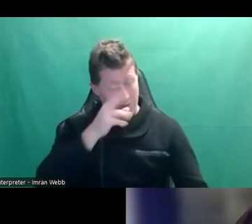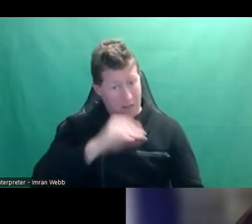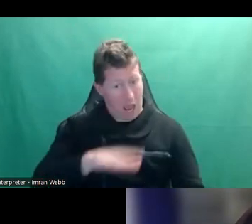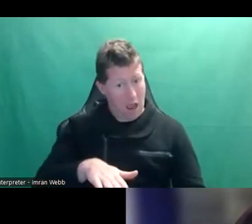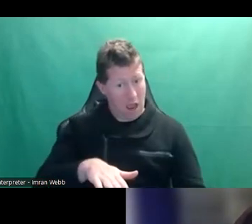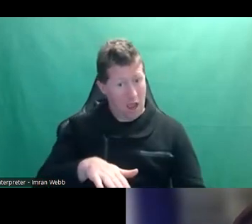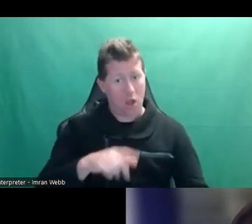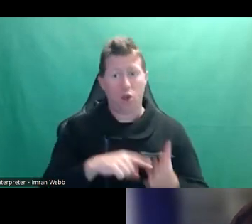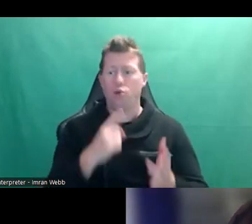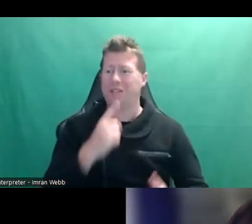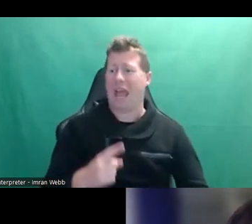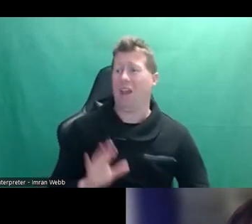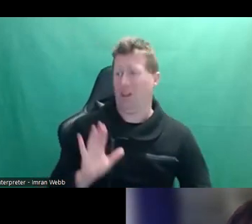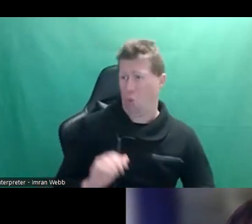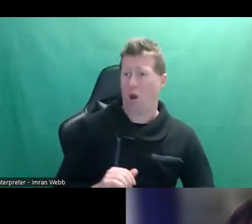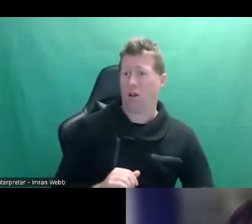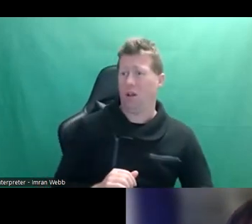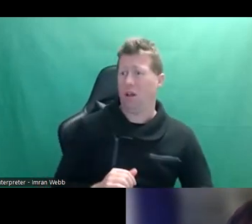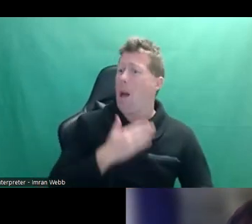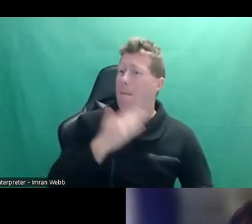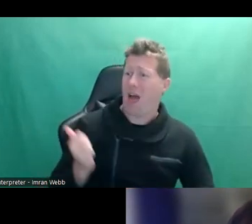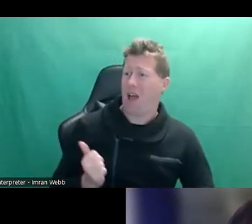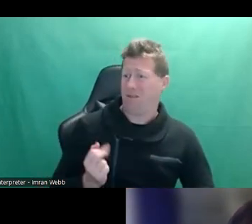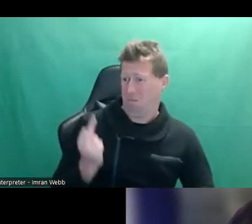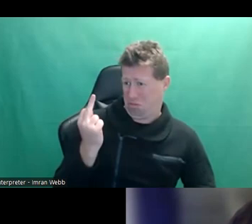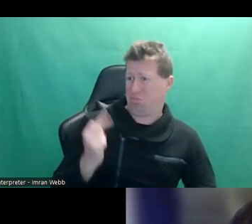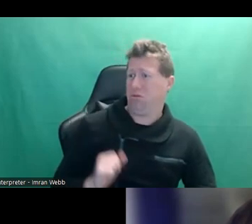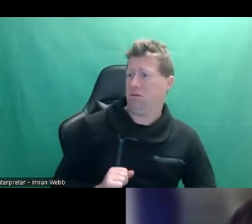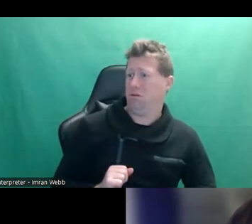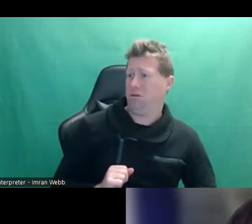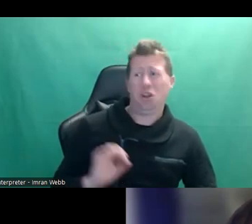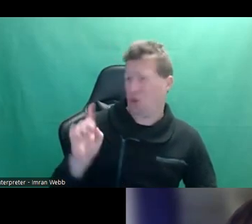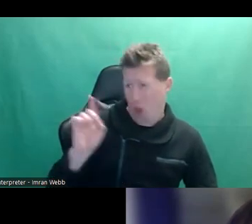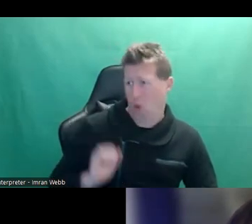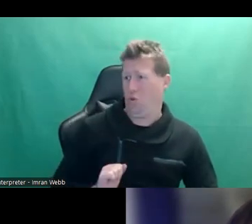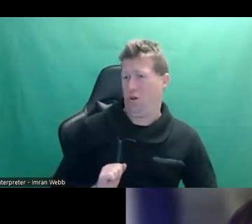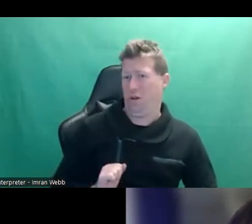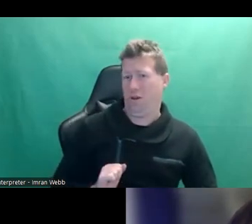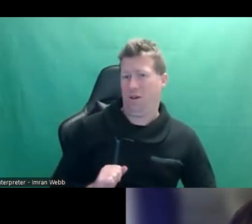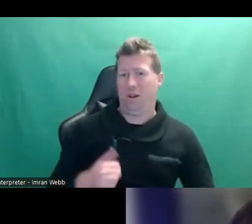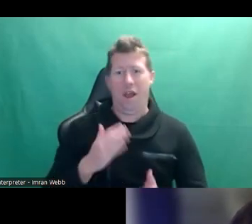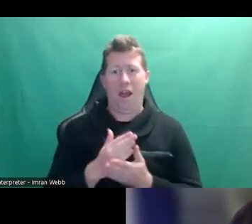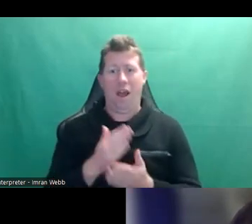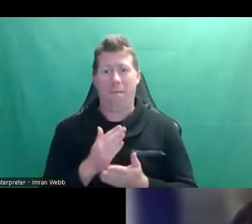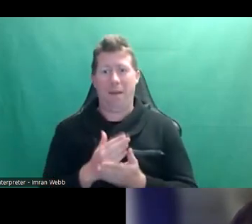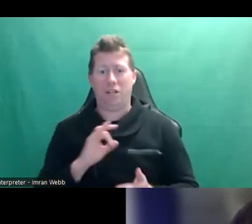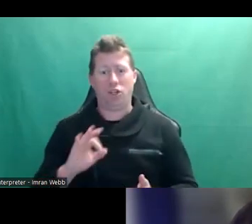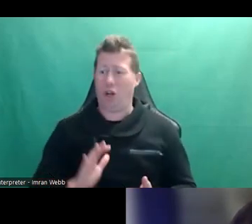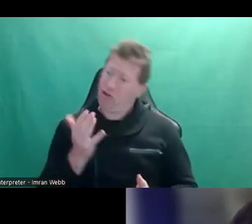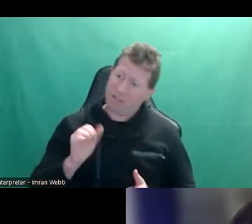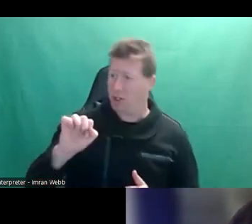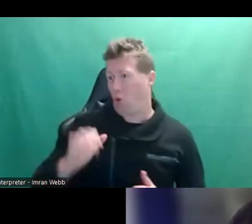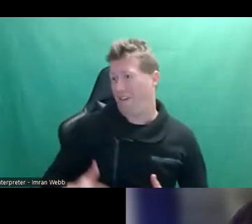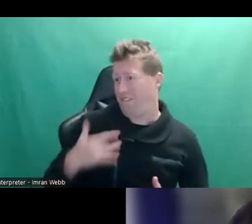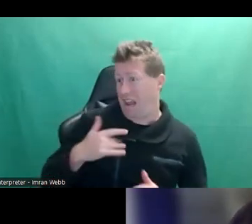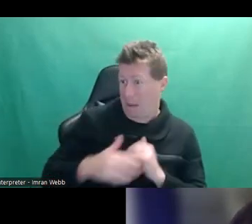age to say, actually, politeness is not one of my core values. I'm actually not really that interested in your feelings